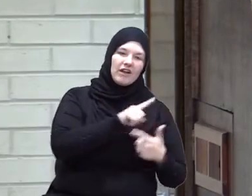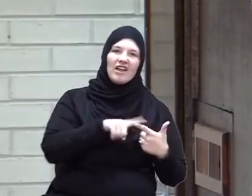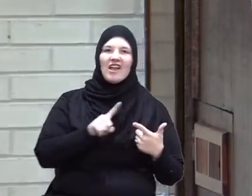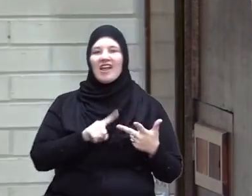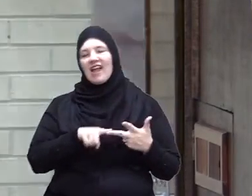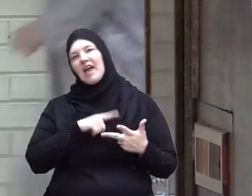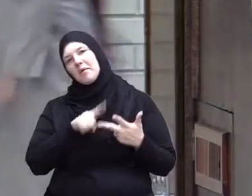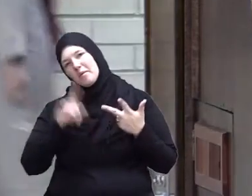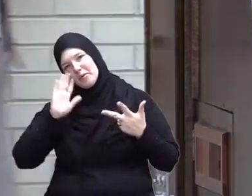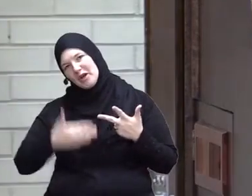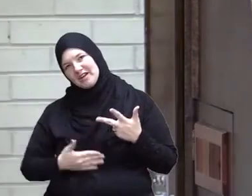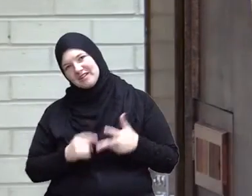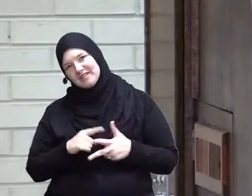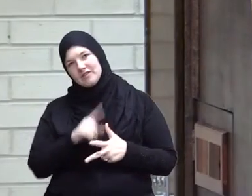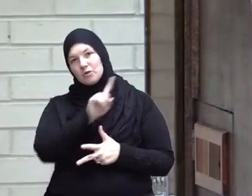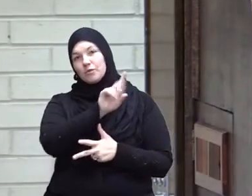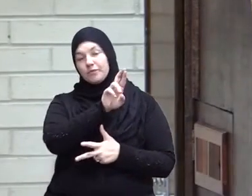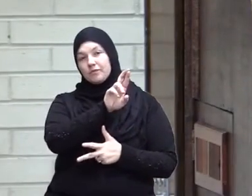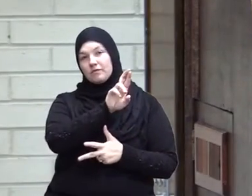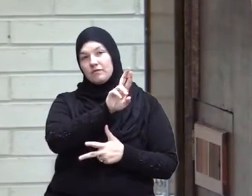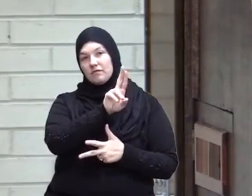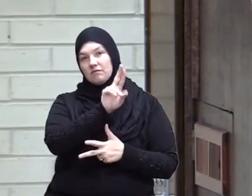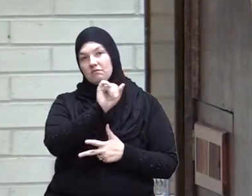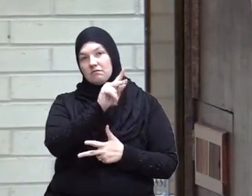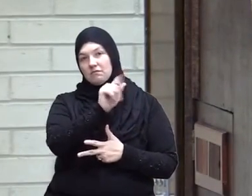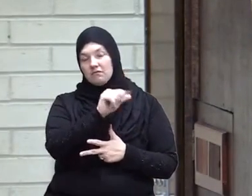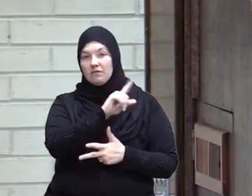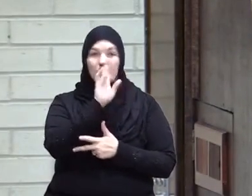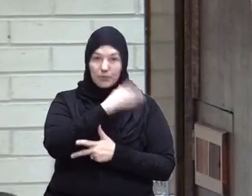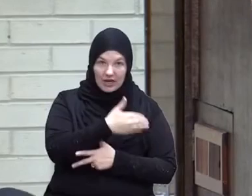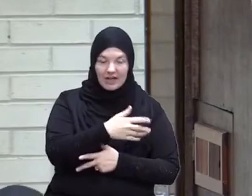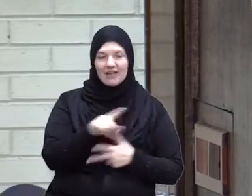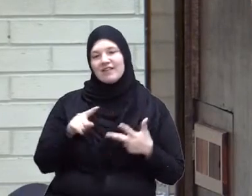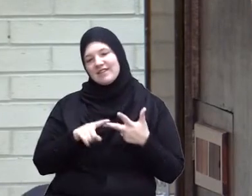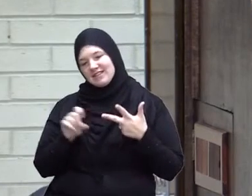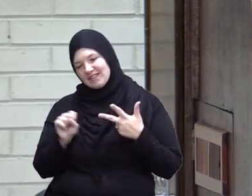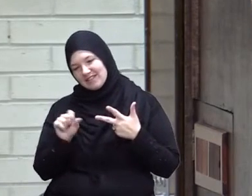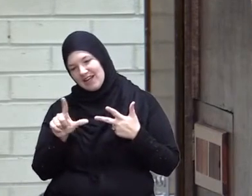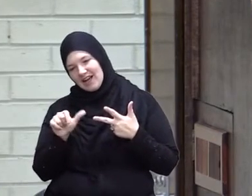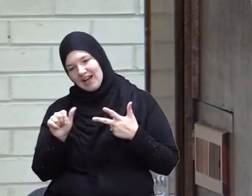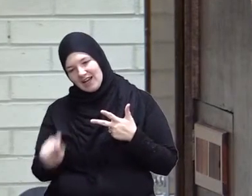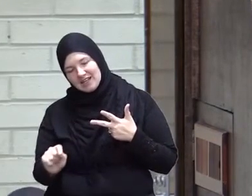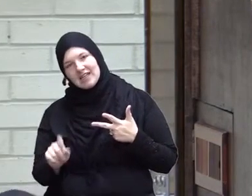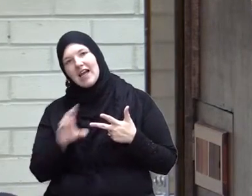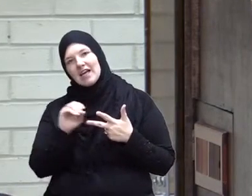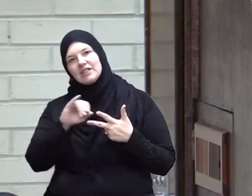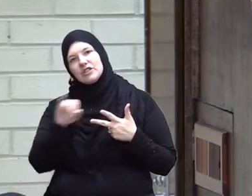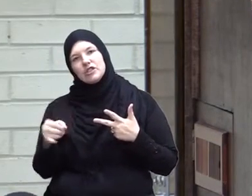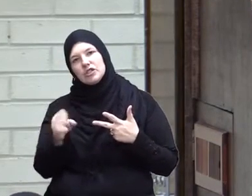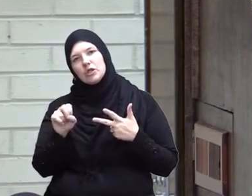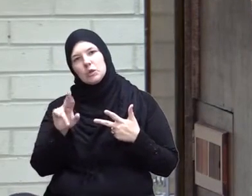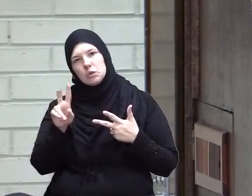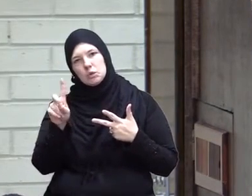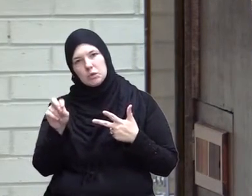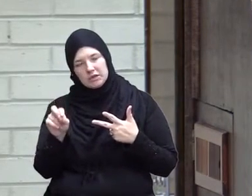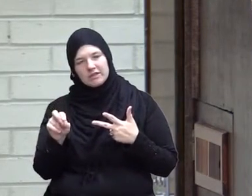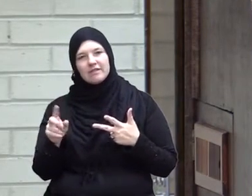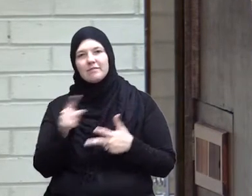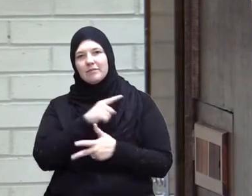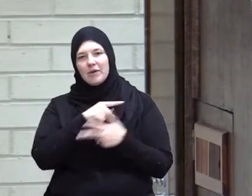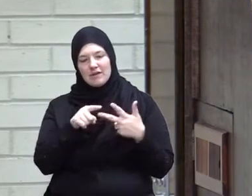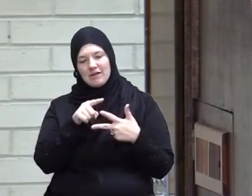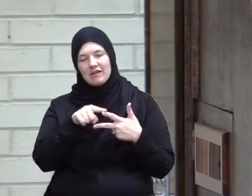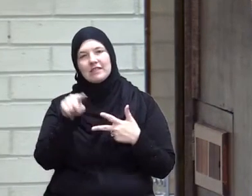because al-ruku'a is prayer right and al-salah is ruku'a and sujood so the zakah is